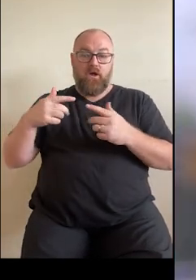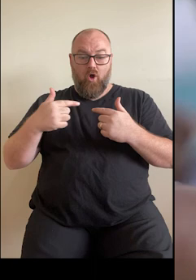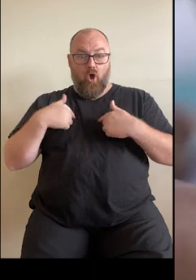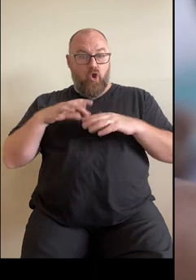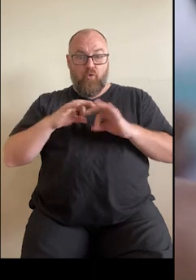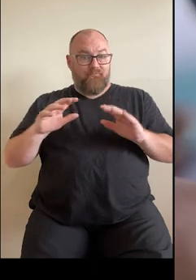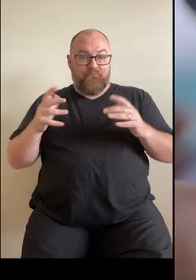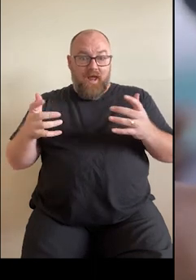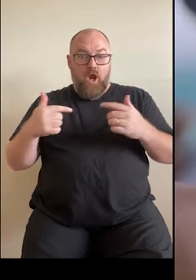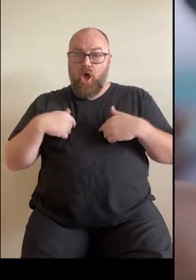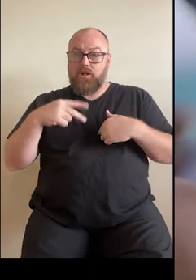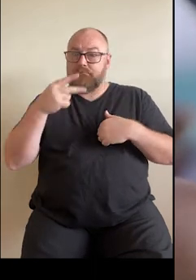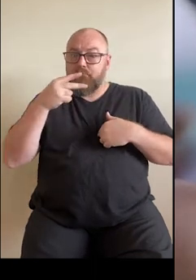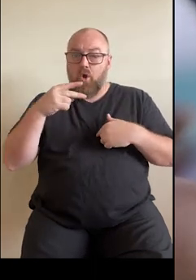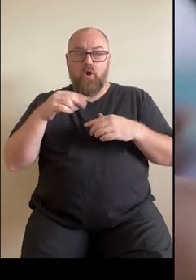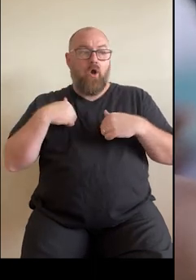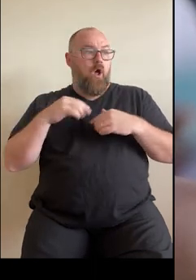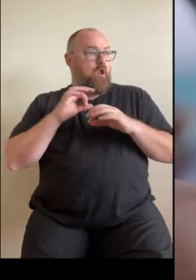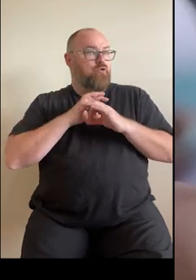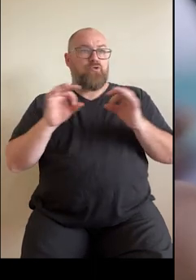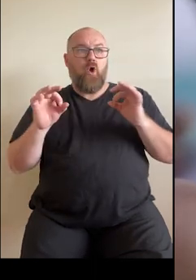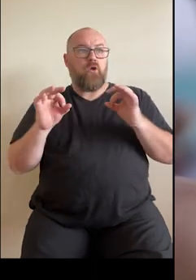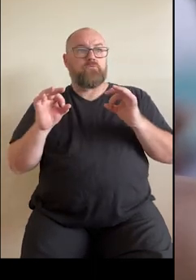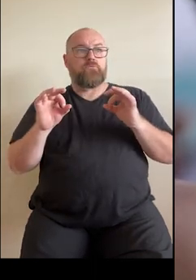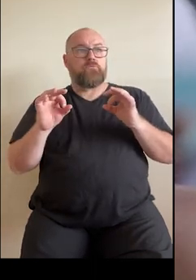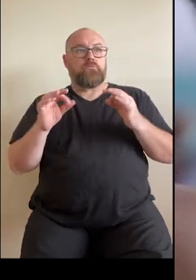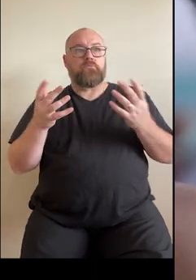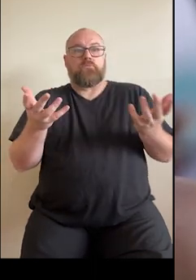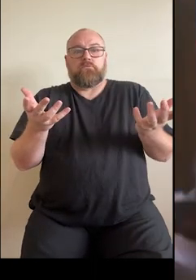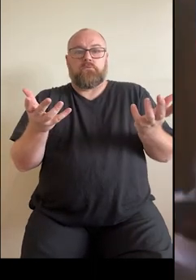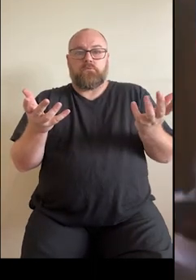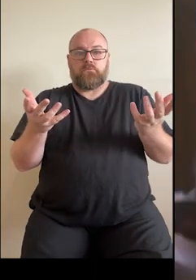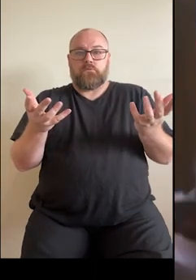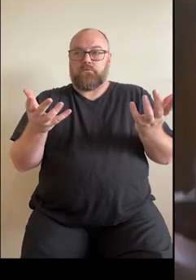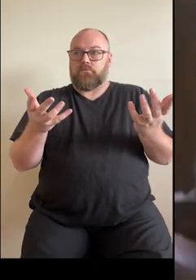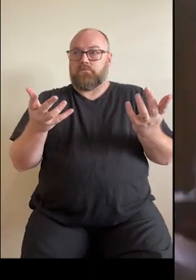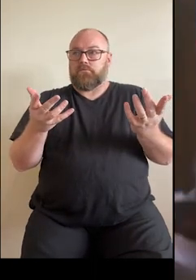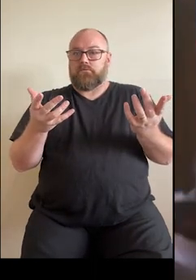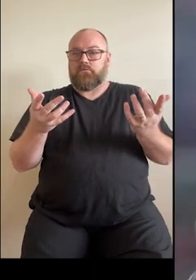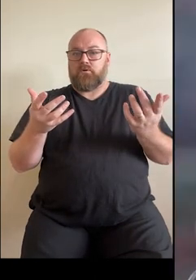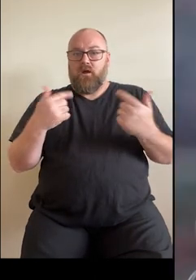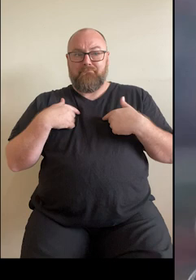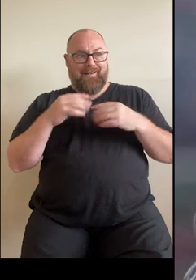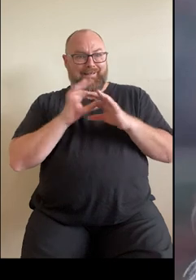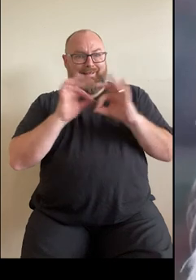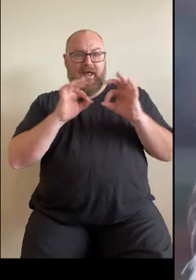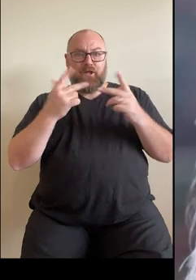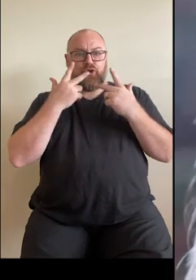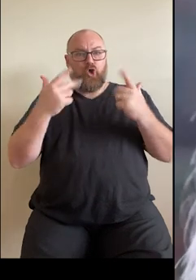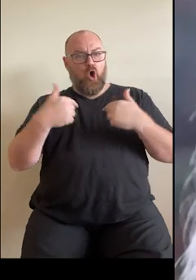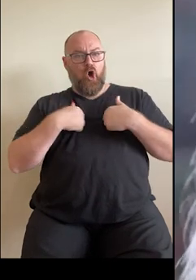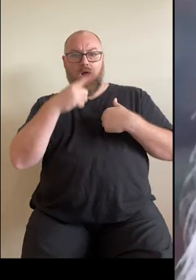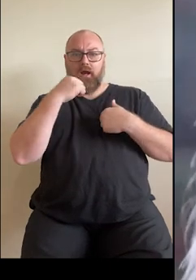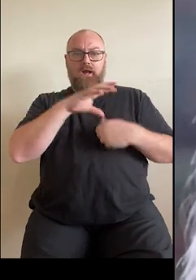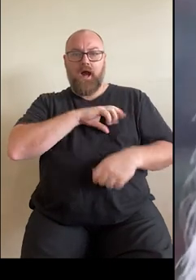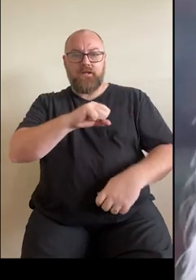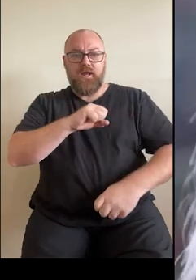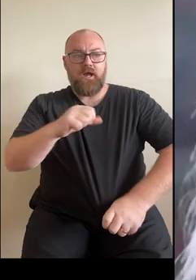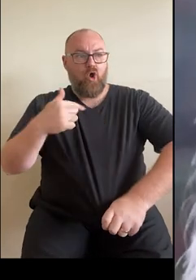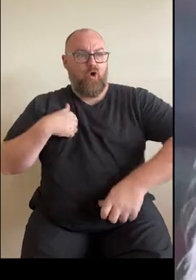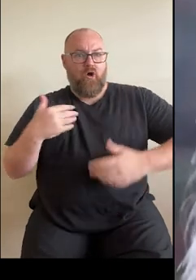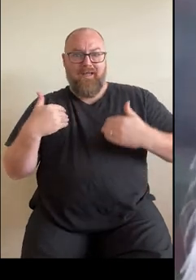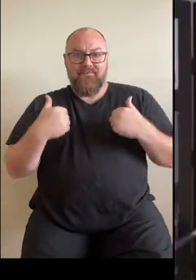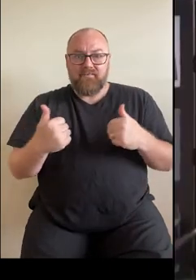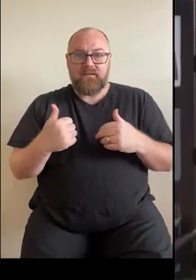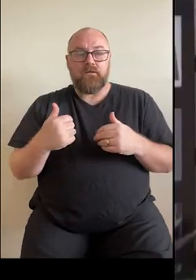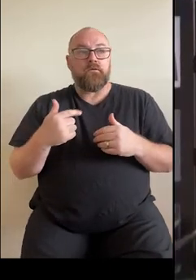overweight, I wasn't a smoker, I was not your traditional heart attack. For me I had no signs and I can honestly sit here and say it was such a